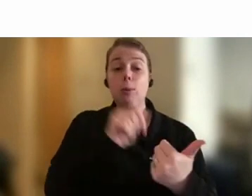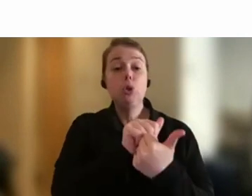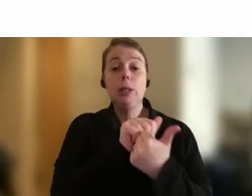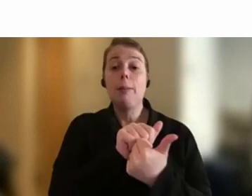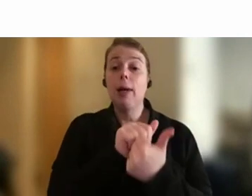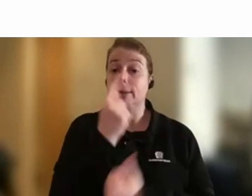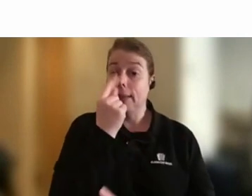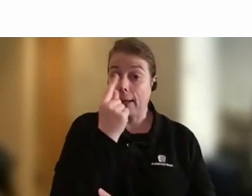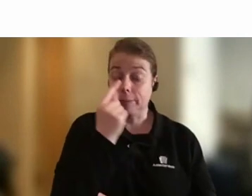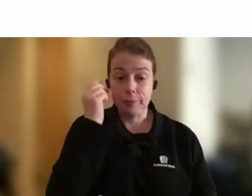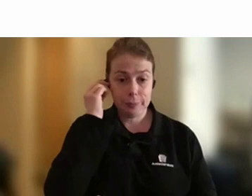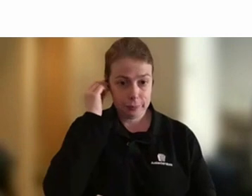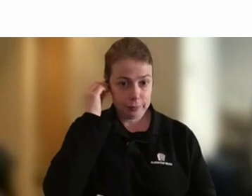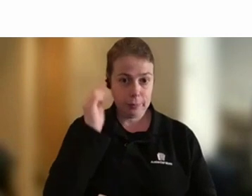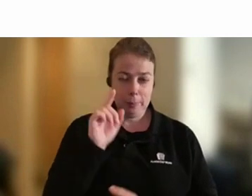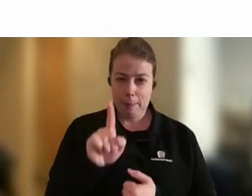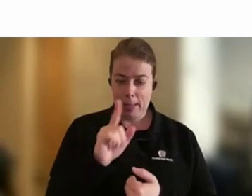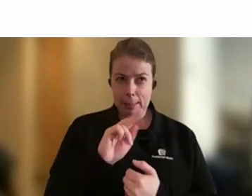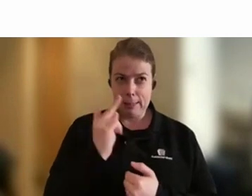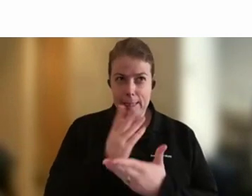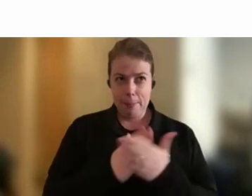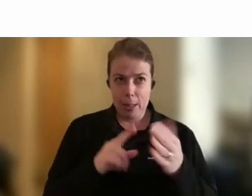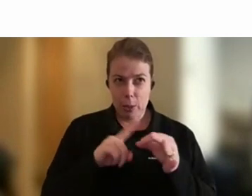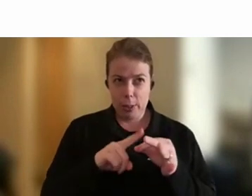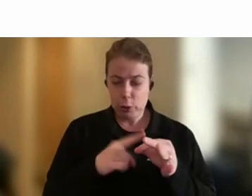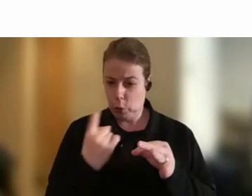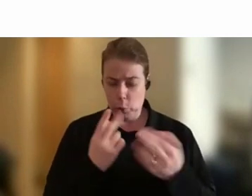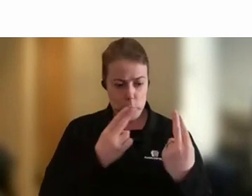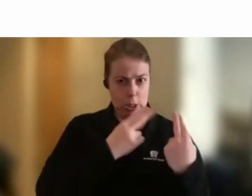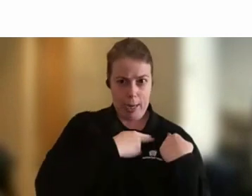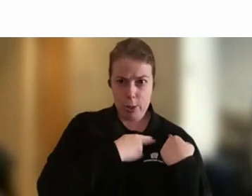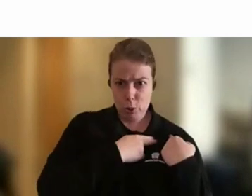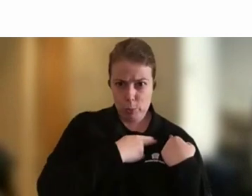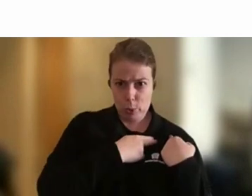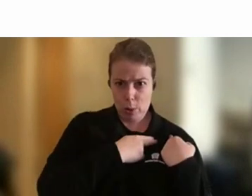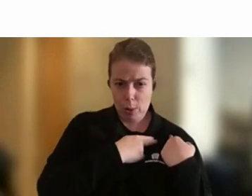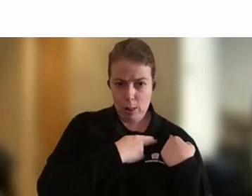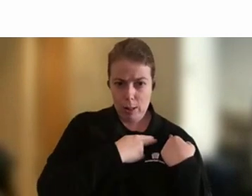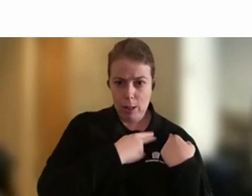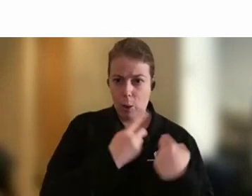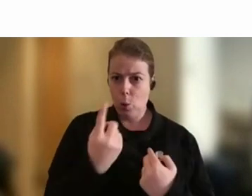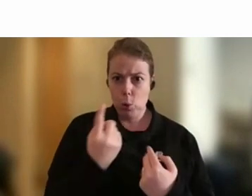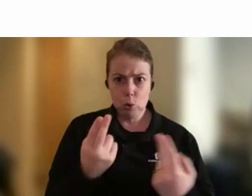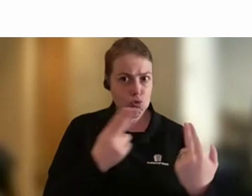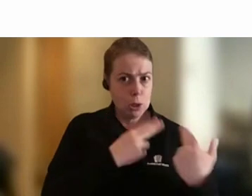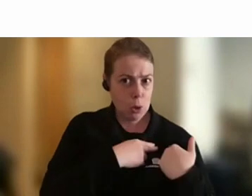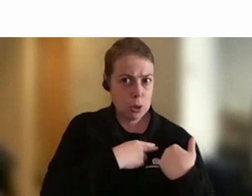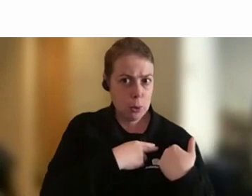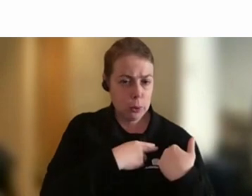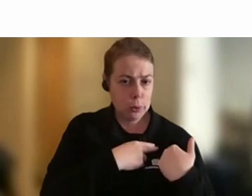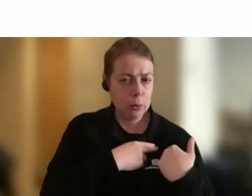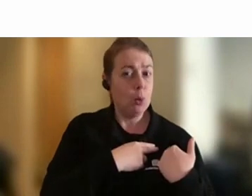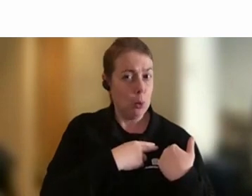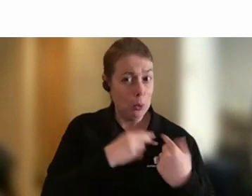But that second part of the question on who's accountable and who is responsible is also really